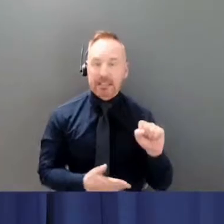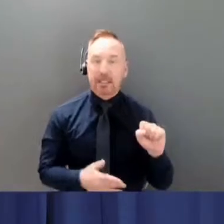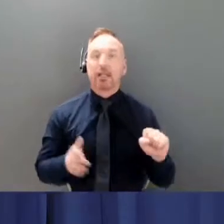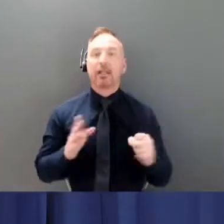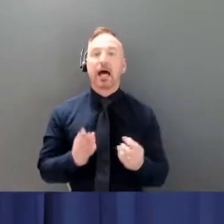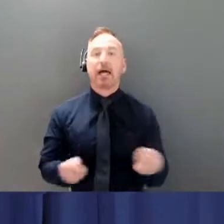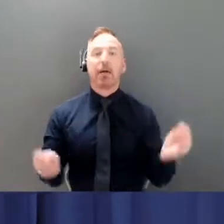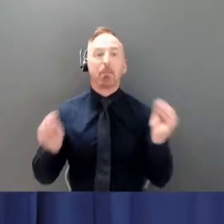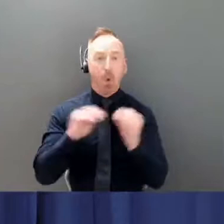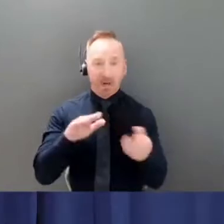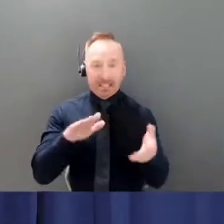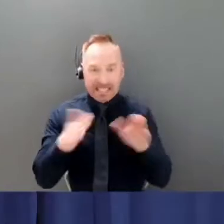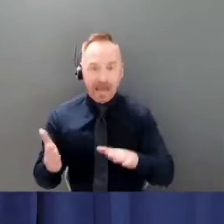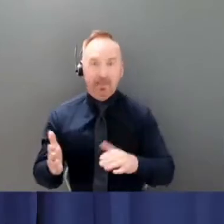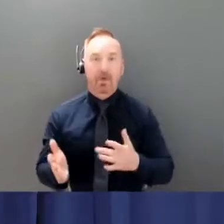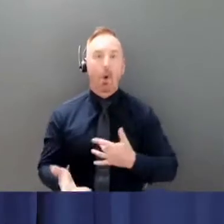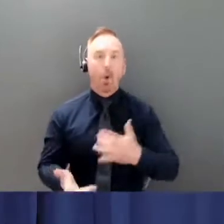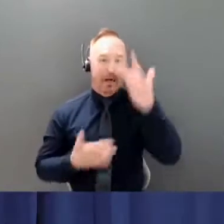Yukoners.